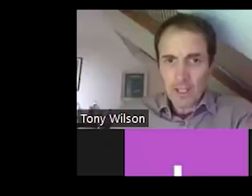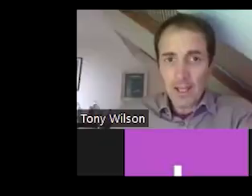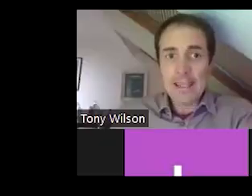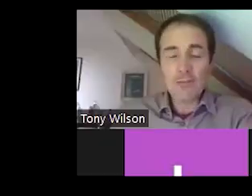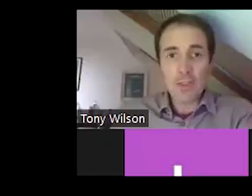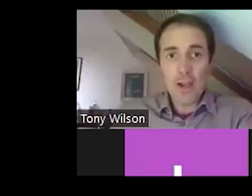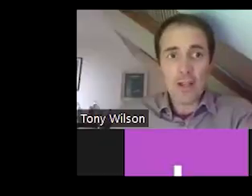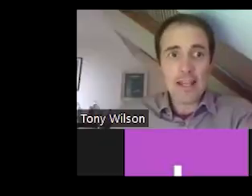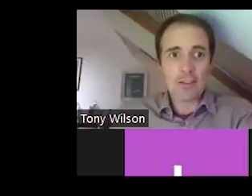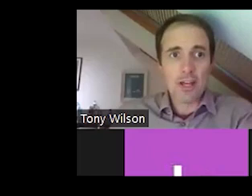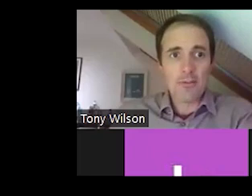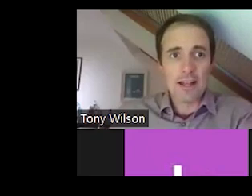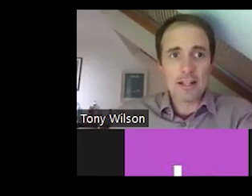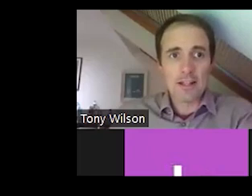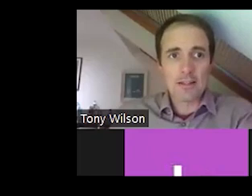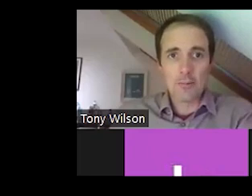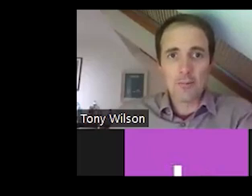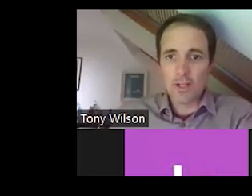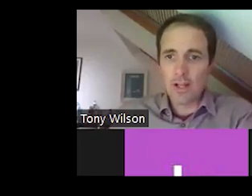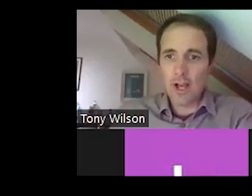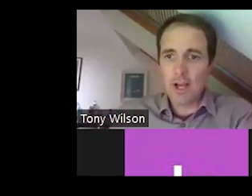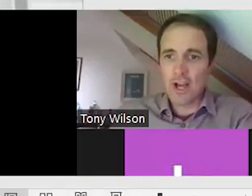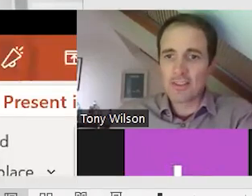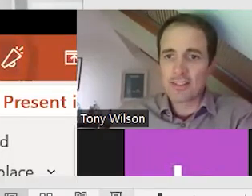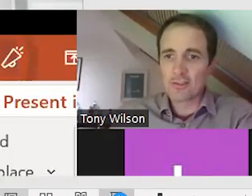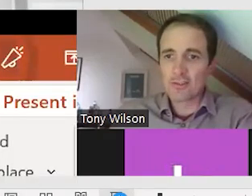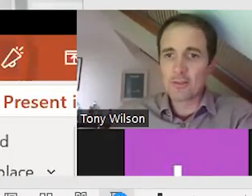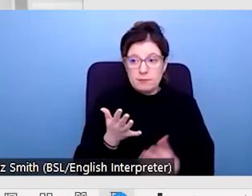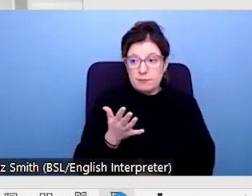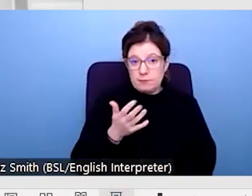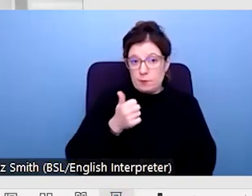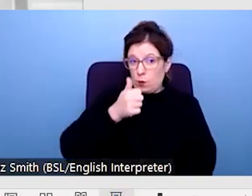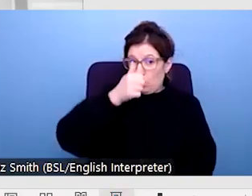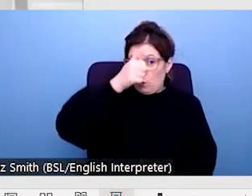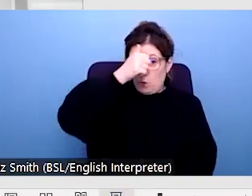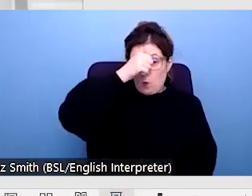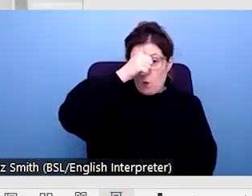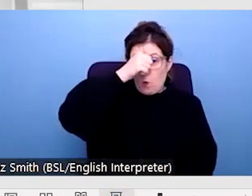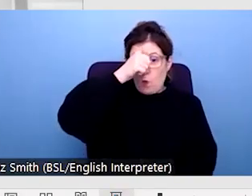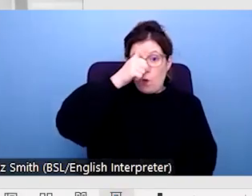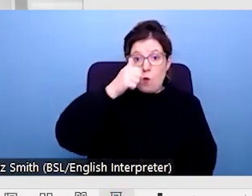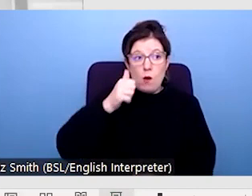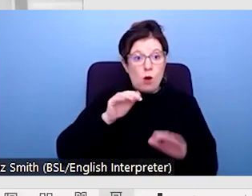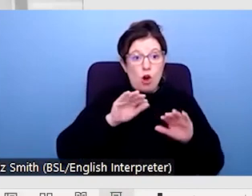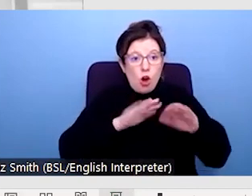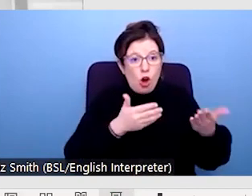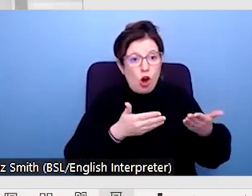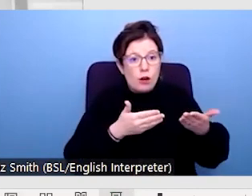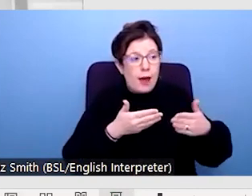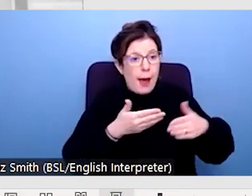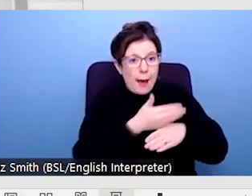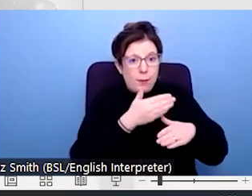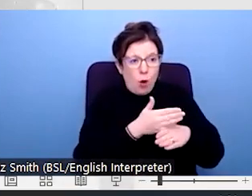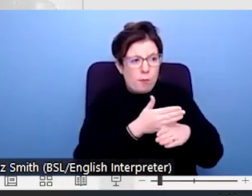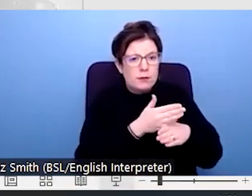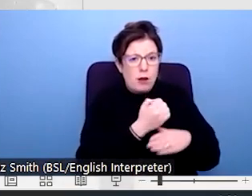And even though even though we've had, you know, we've all heard heard these stories about unemployment reaching its lowest